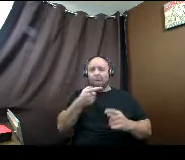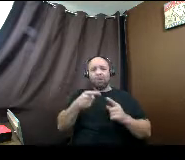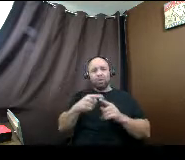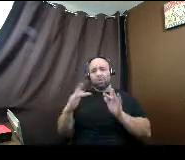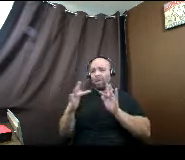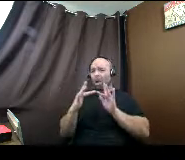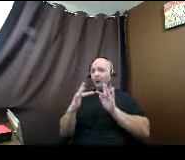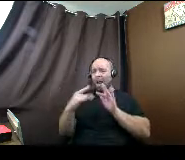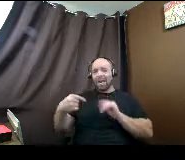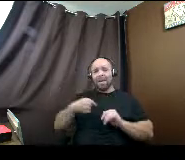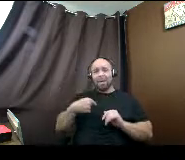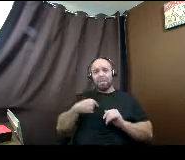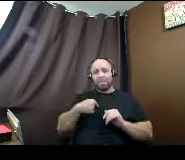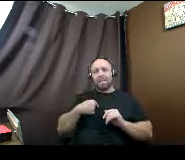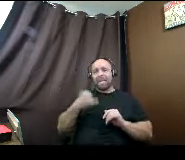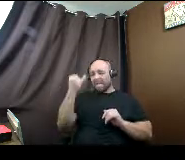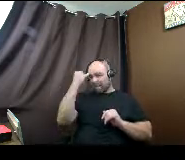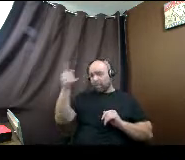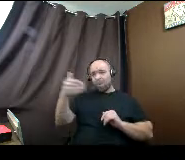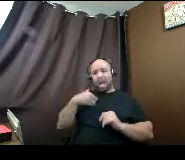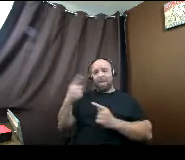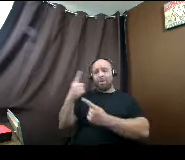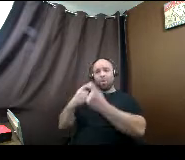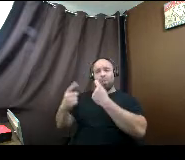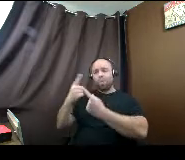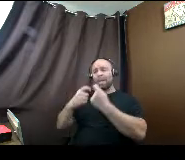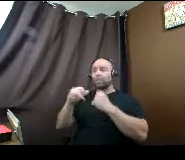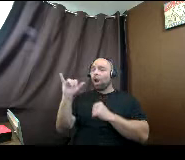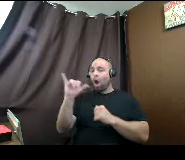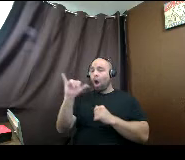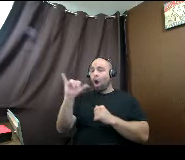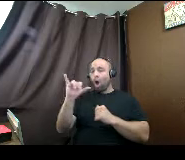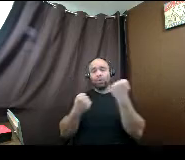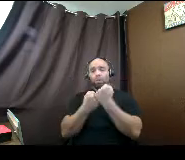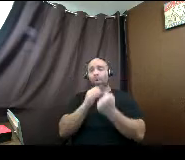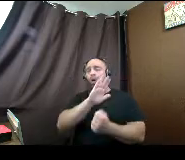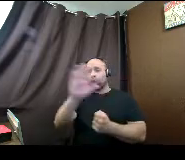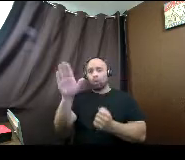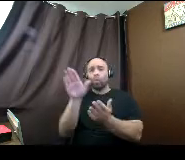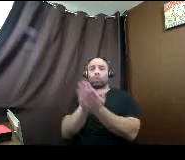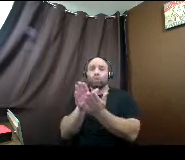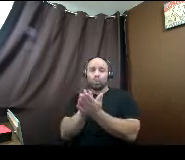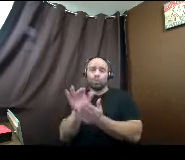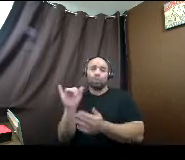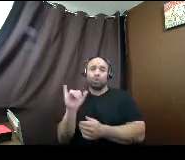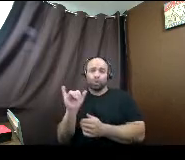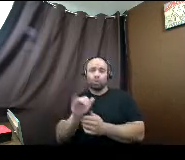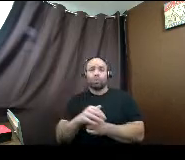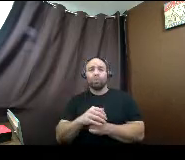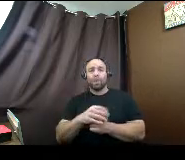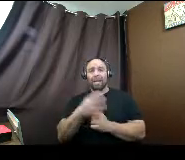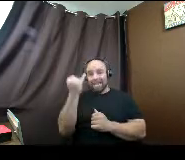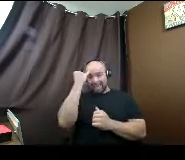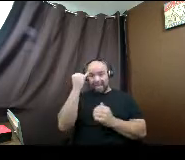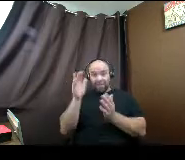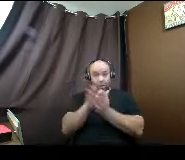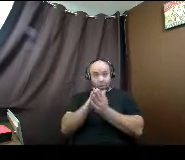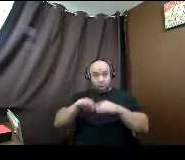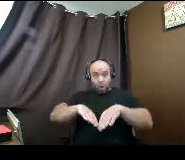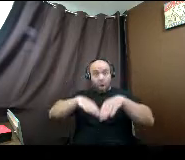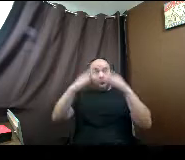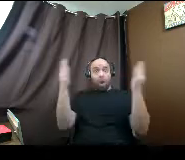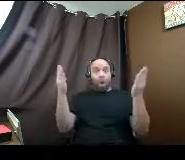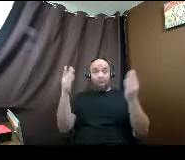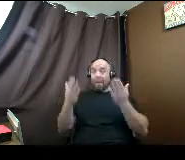And if you have questions, but you also have your supports at your school as well. And if schools open back up again, you may even see me in your